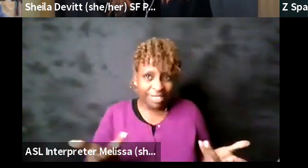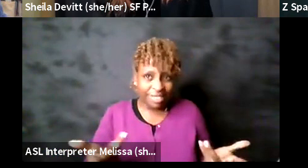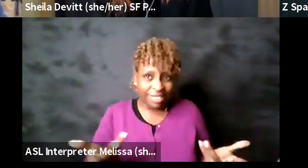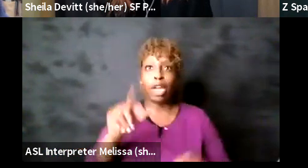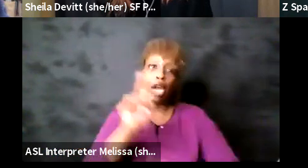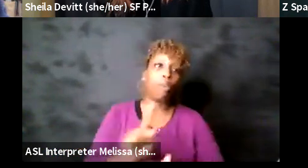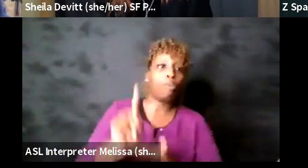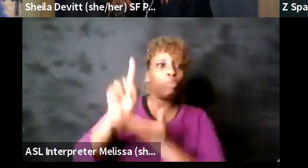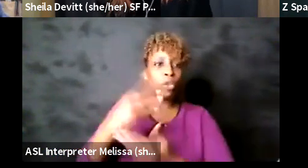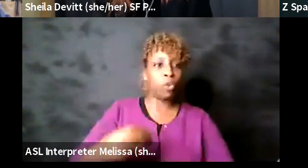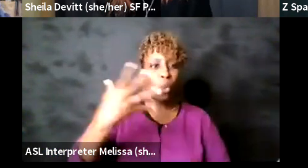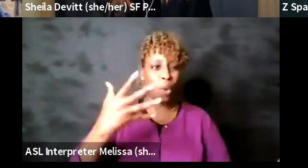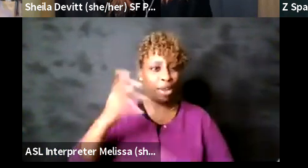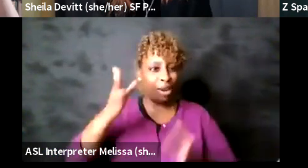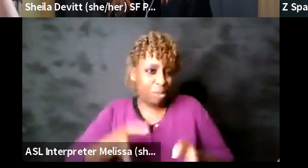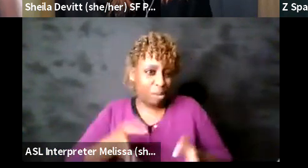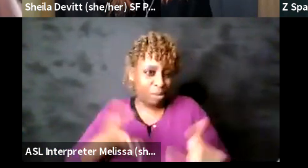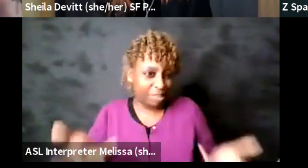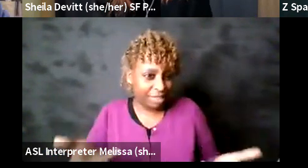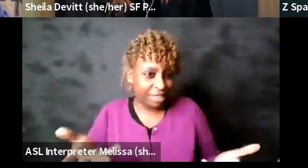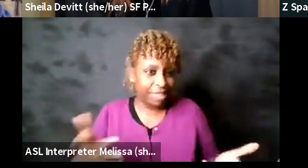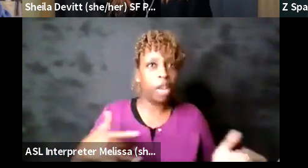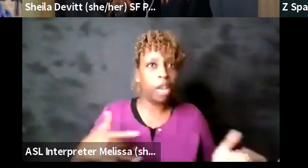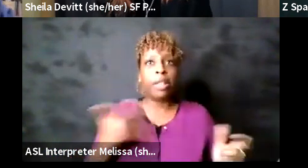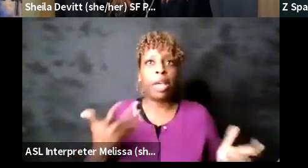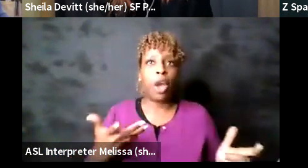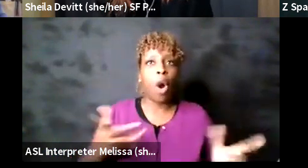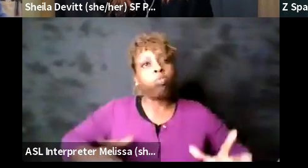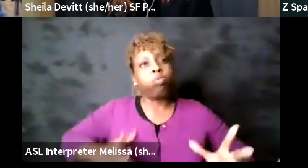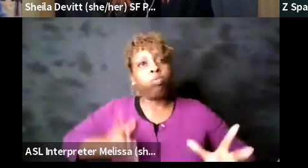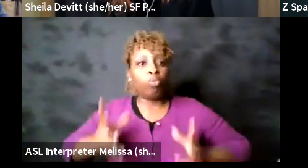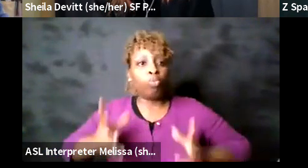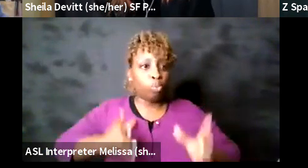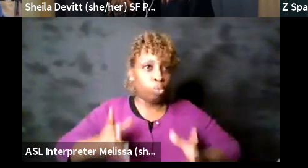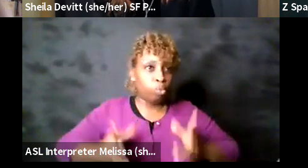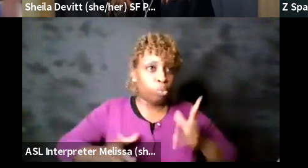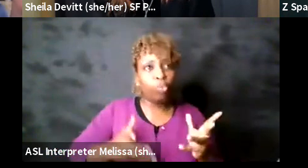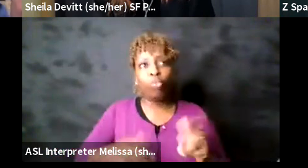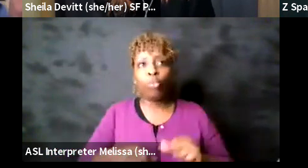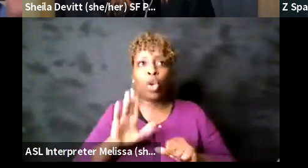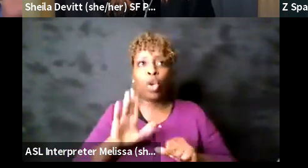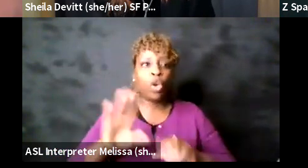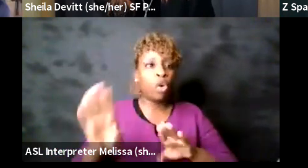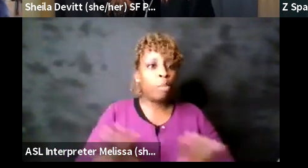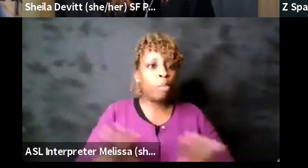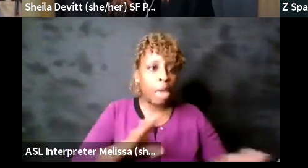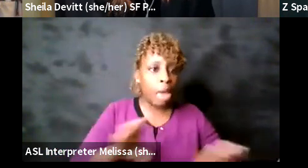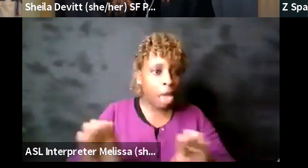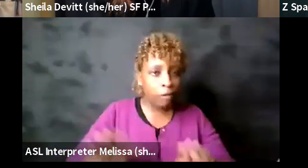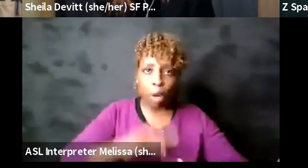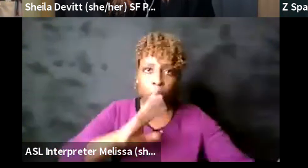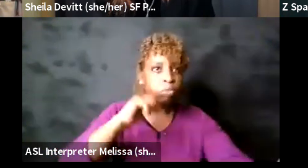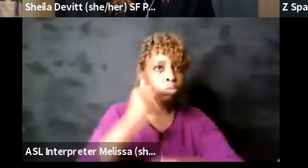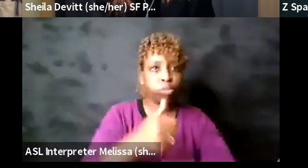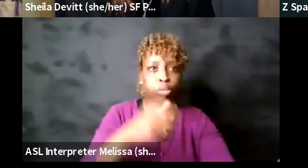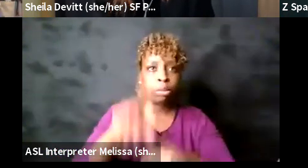theater where you dress up and there are standards of conduct um that is a type of theater and there are other